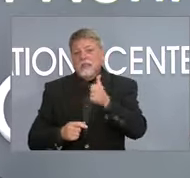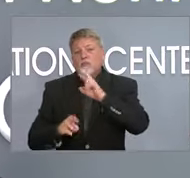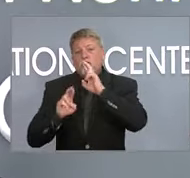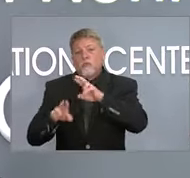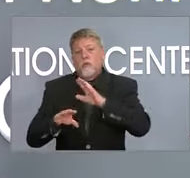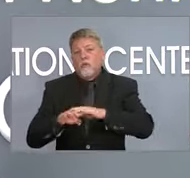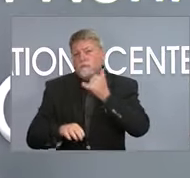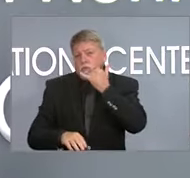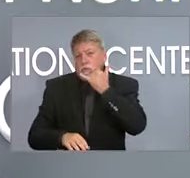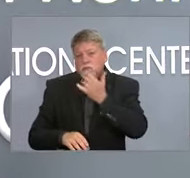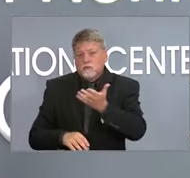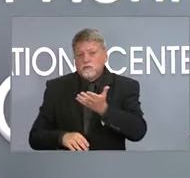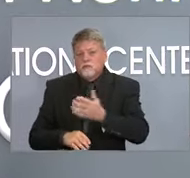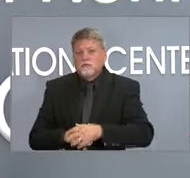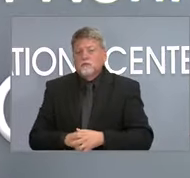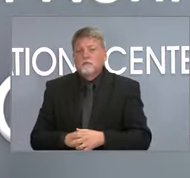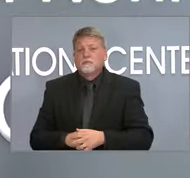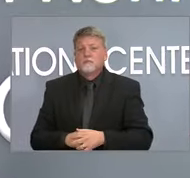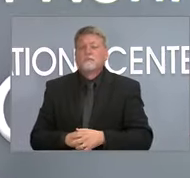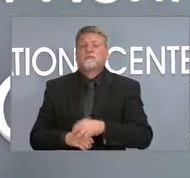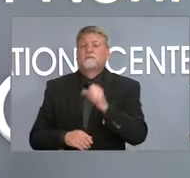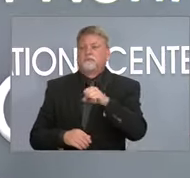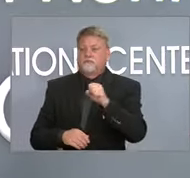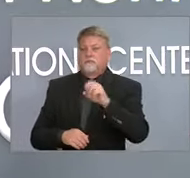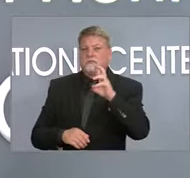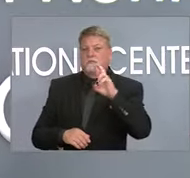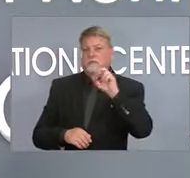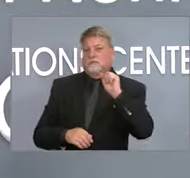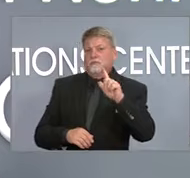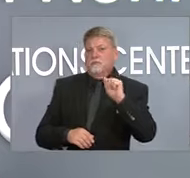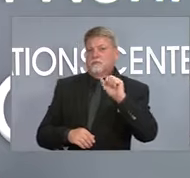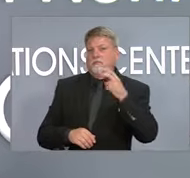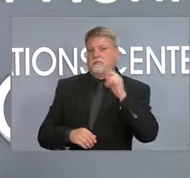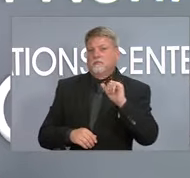Our first question on the line is from Ashley Talley with WRAL.